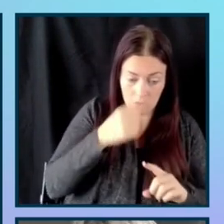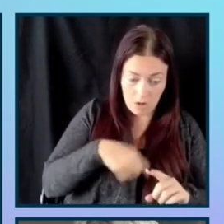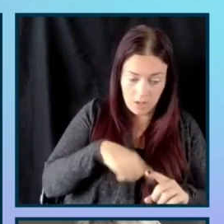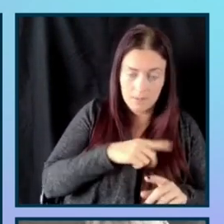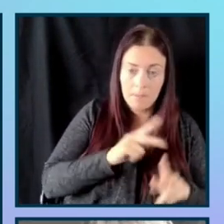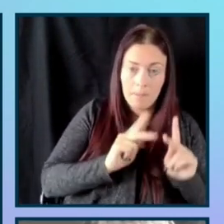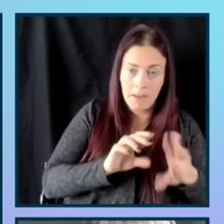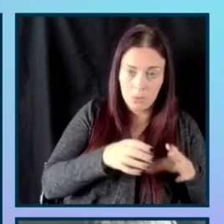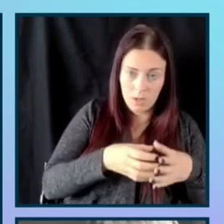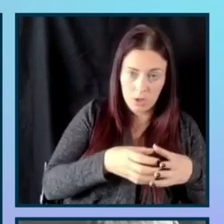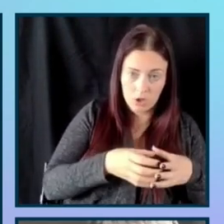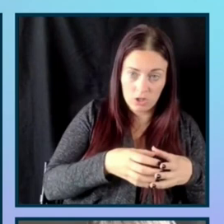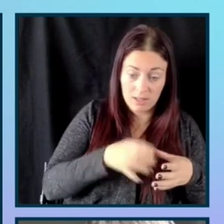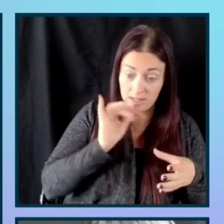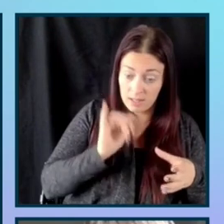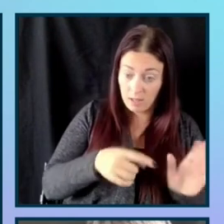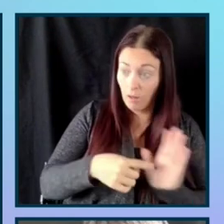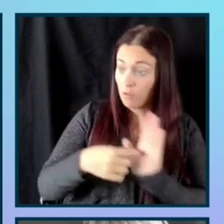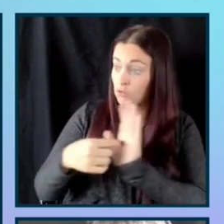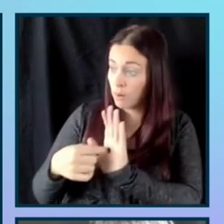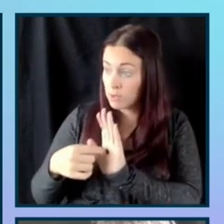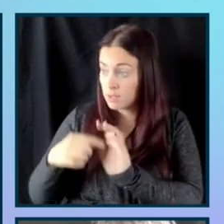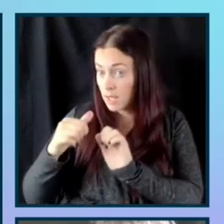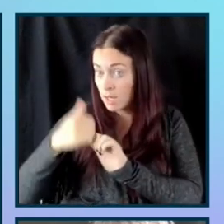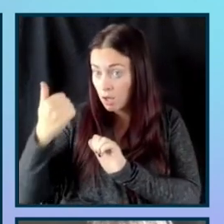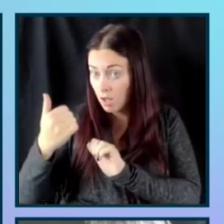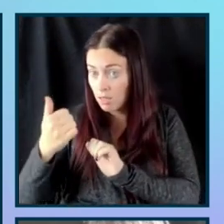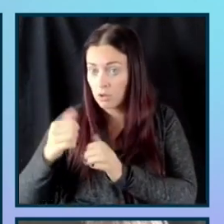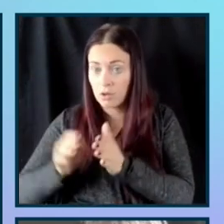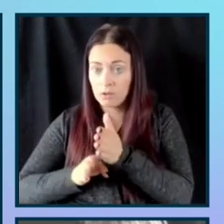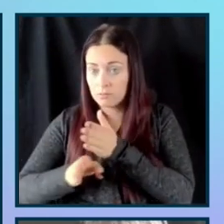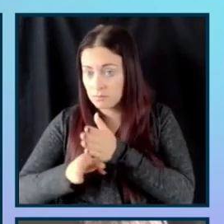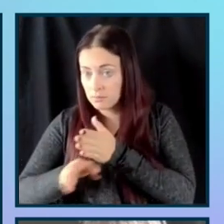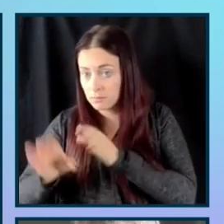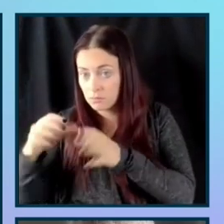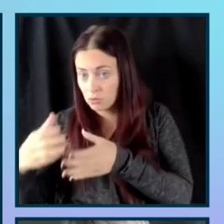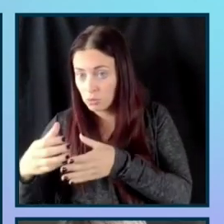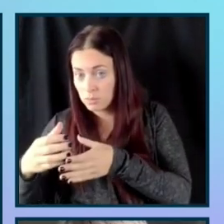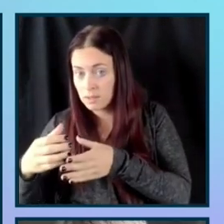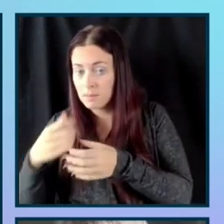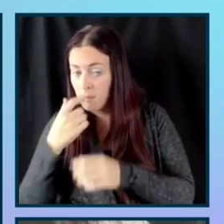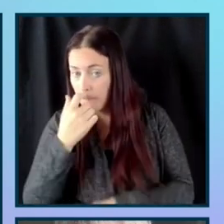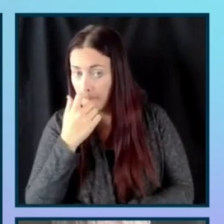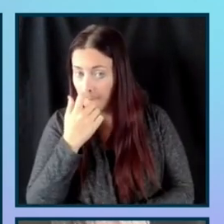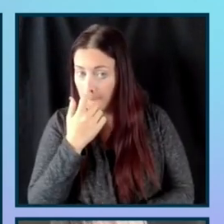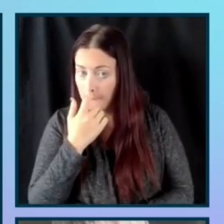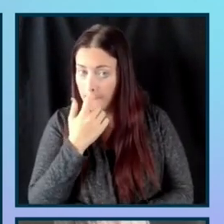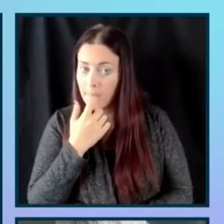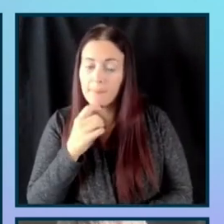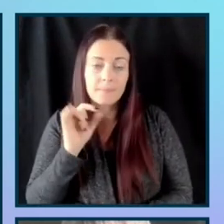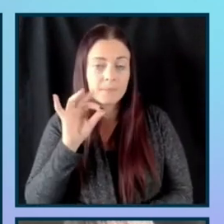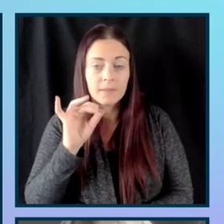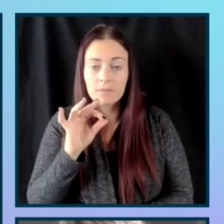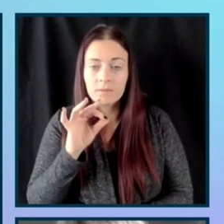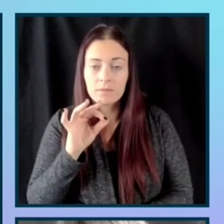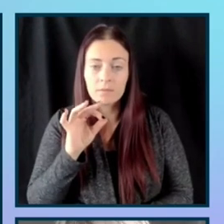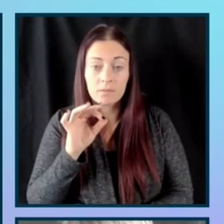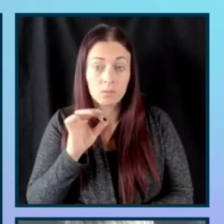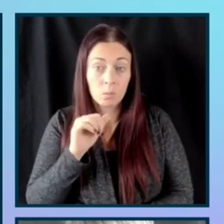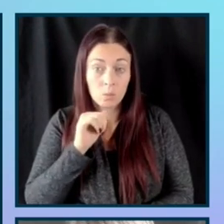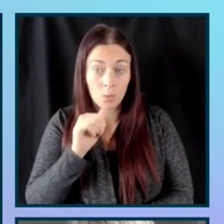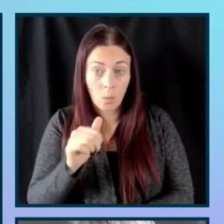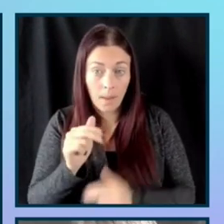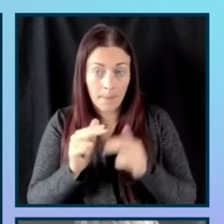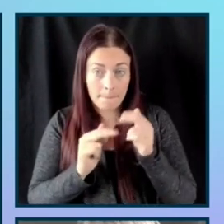folks that are from underrepresented groups? When we don't build products, um, with,